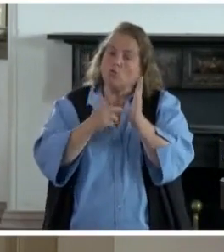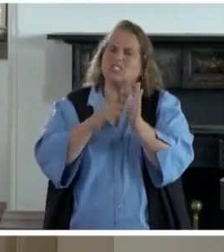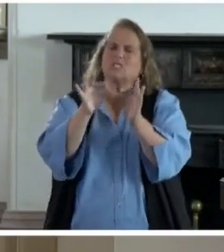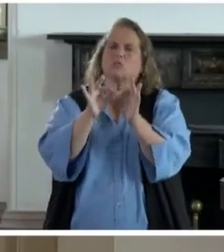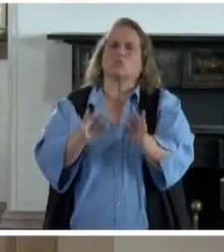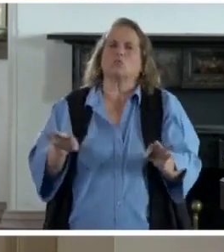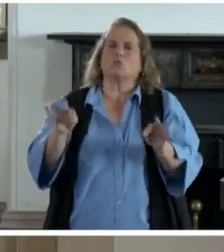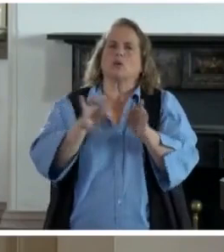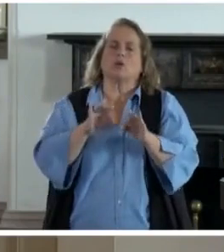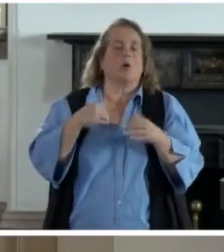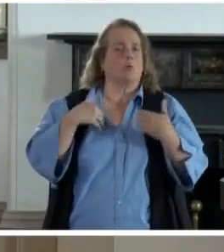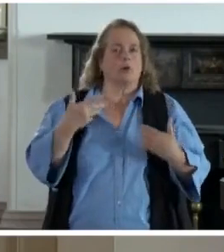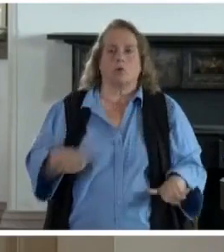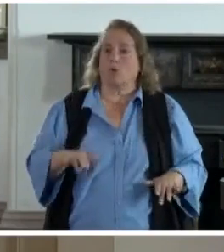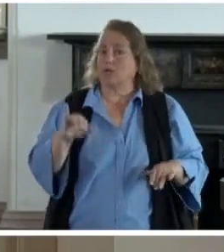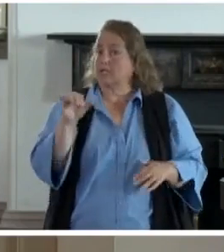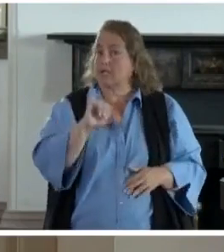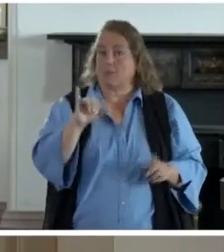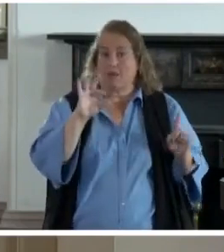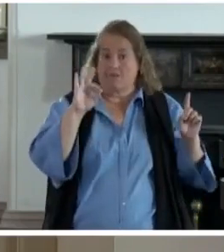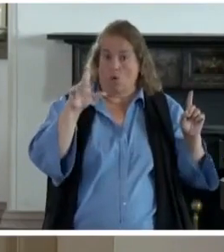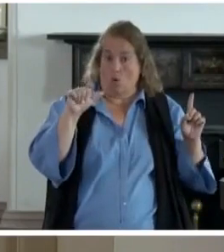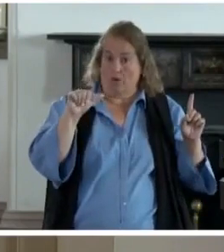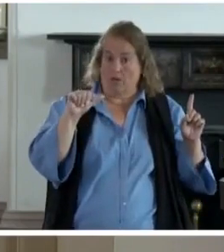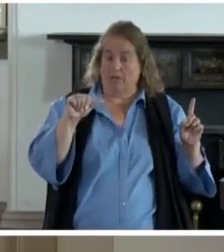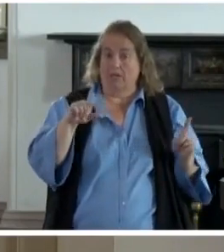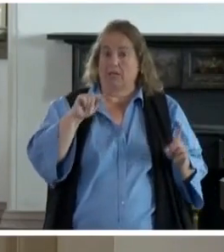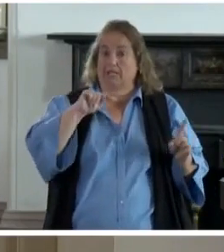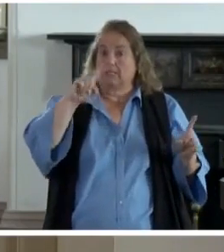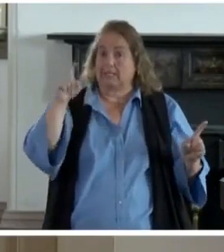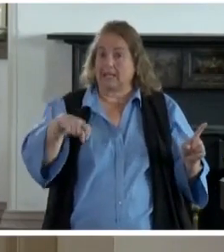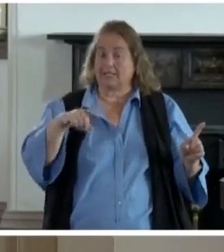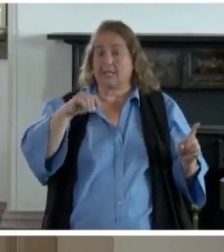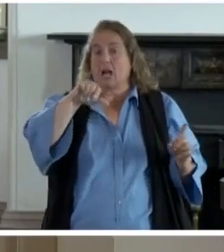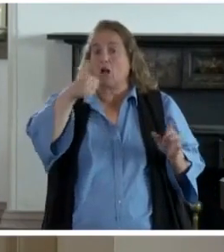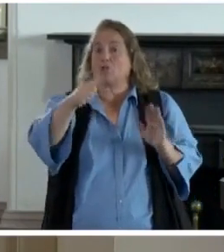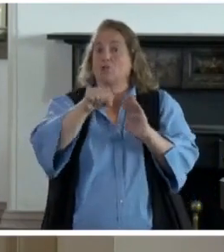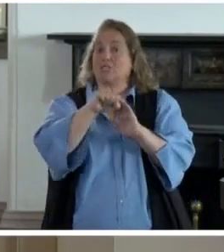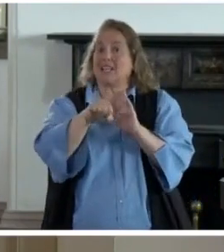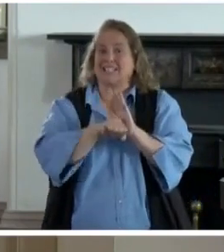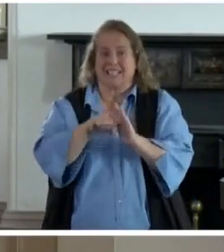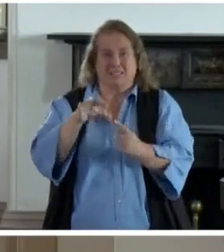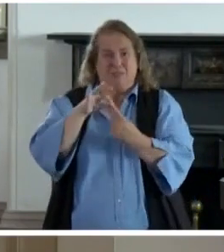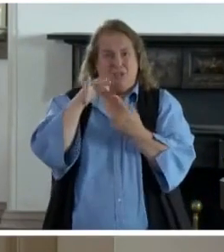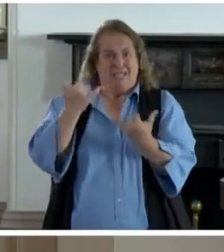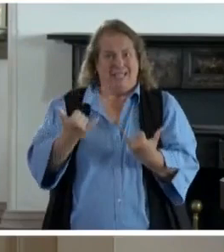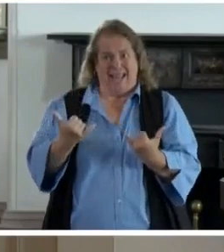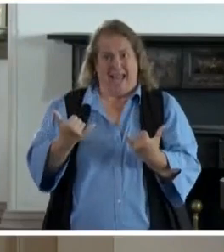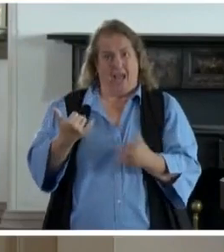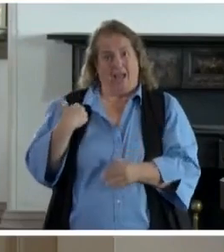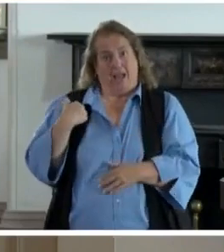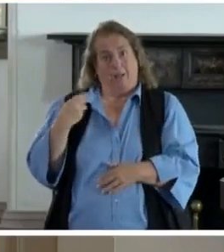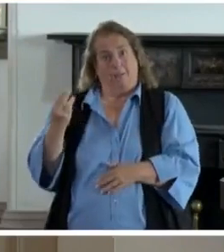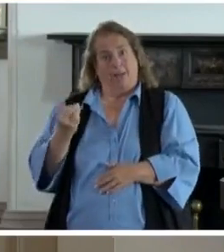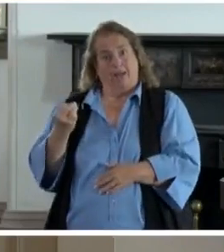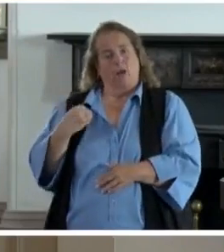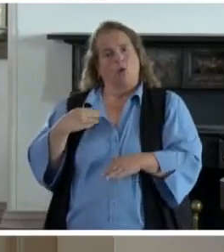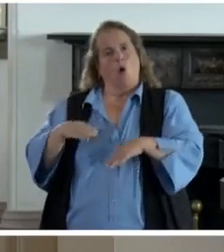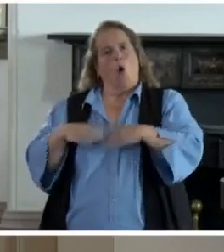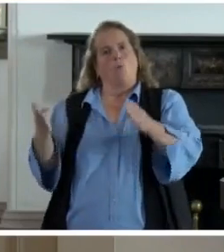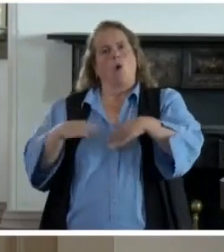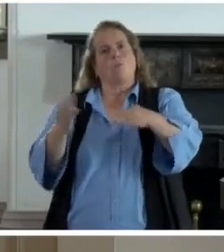go the way of Florida, of Texas and of other states. And especially now that we reopened so much this last Monday, we have a